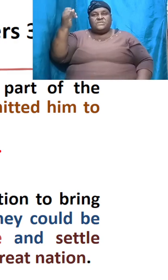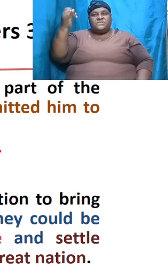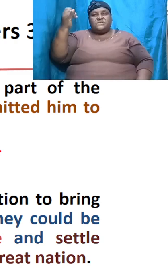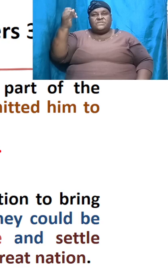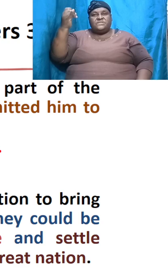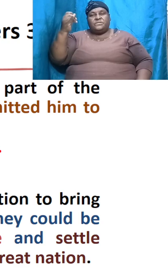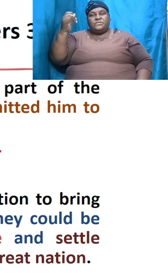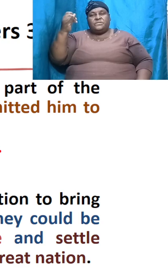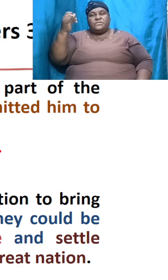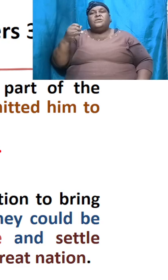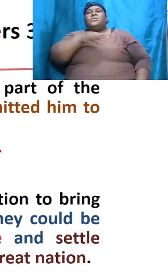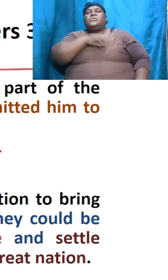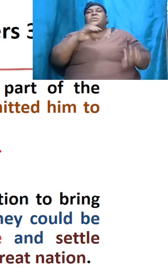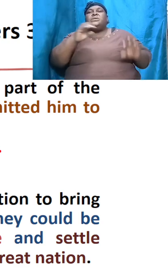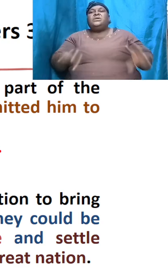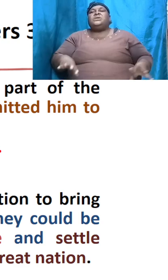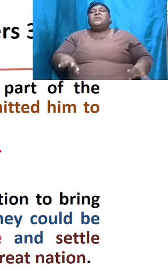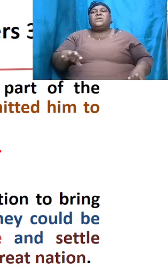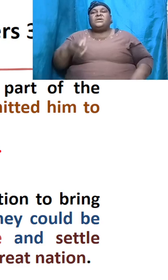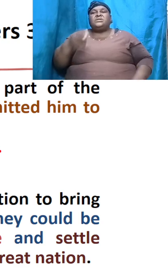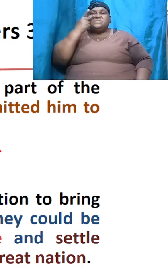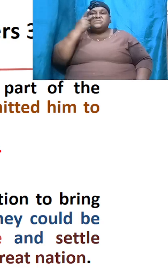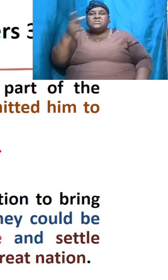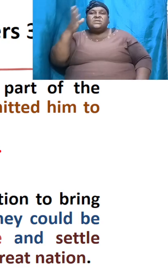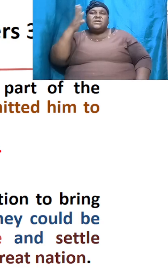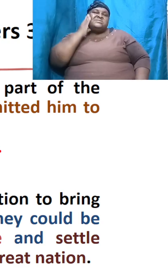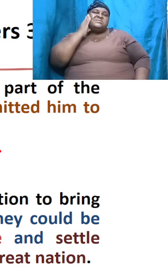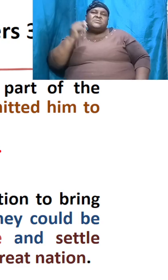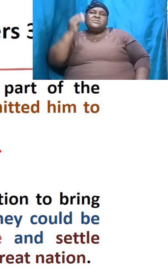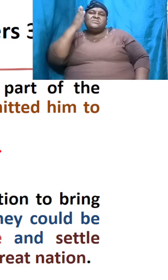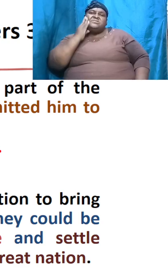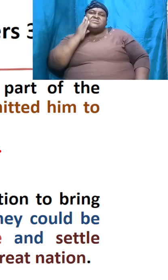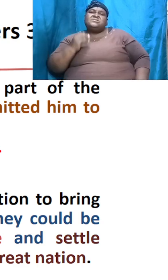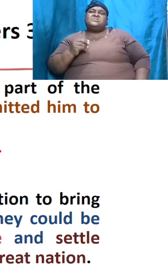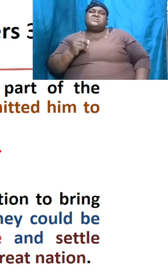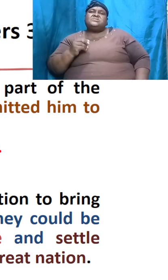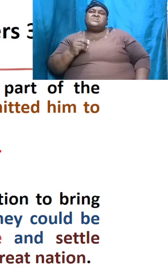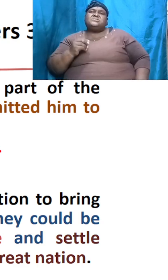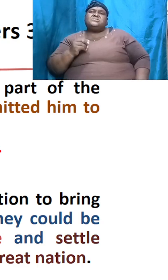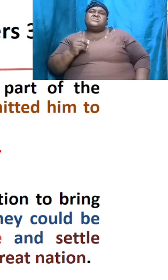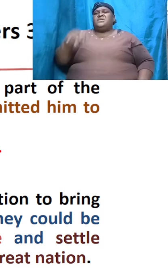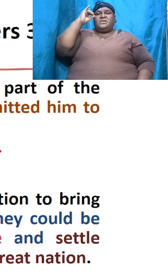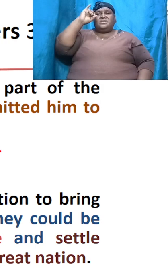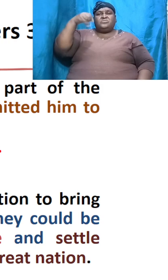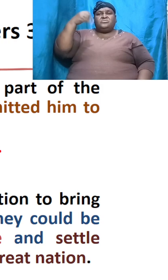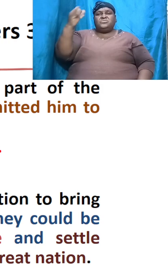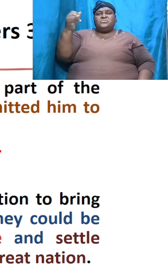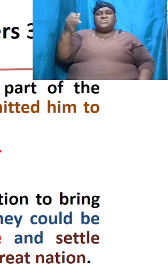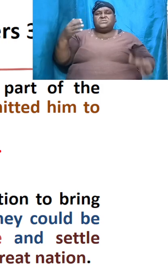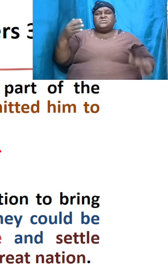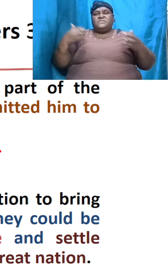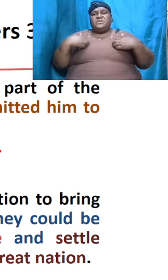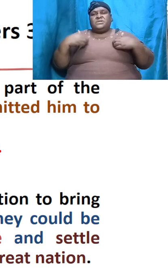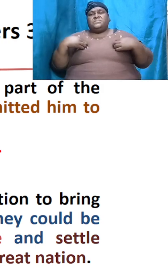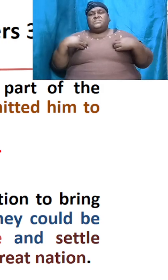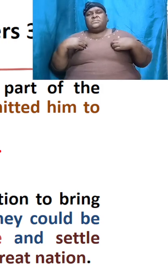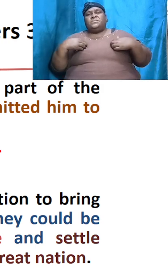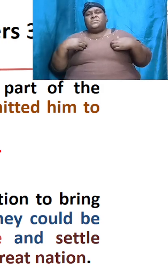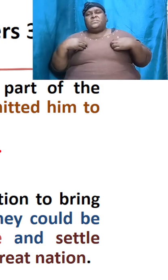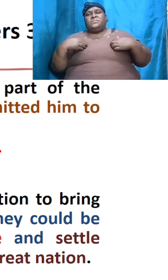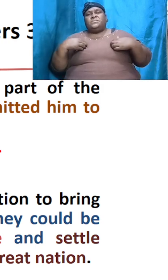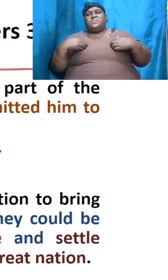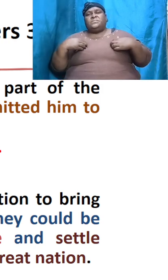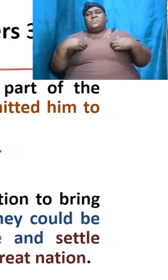we can see in the experiences that he had that